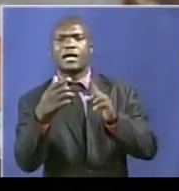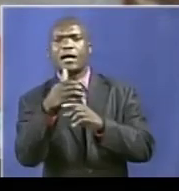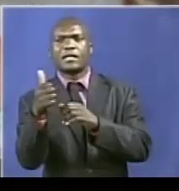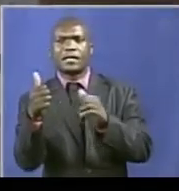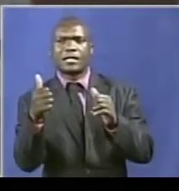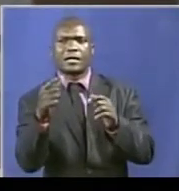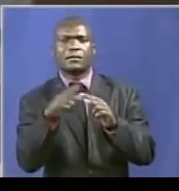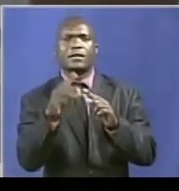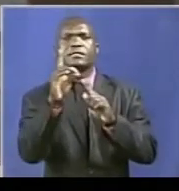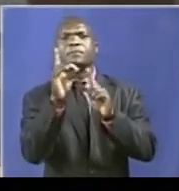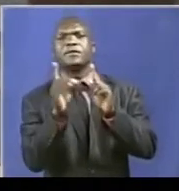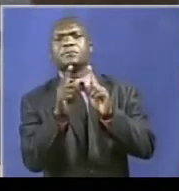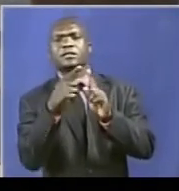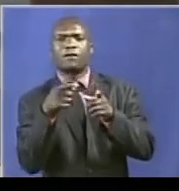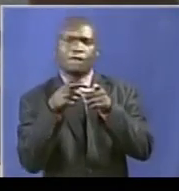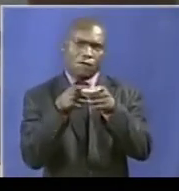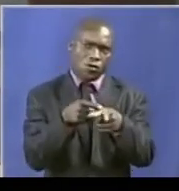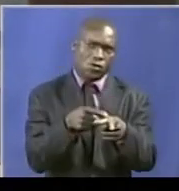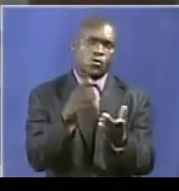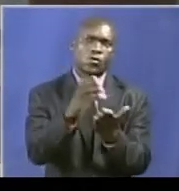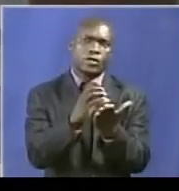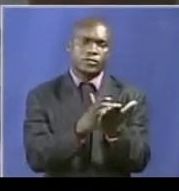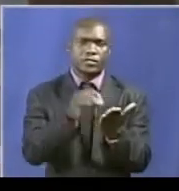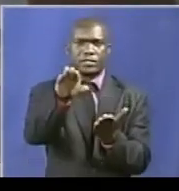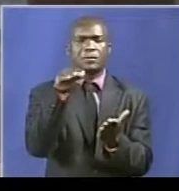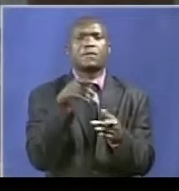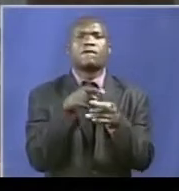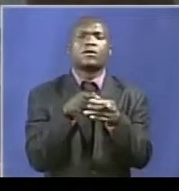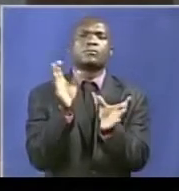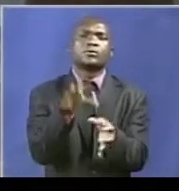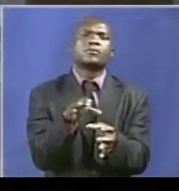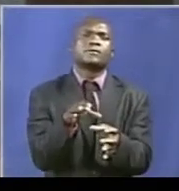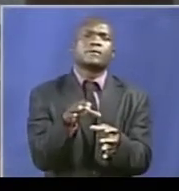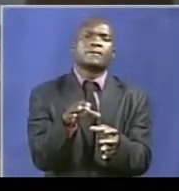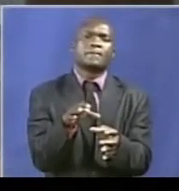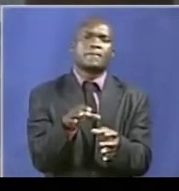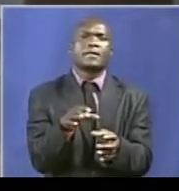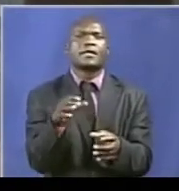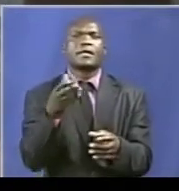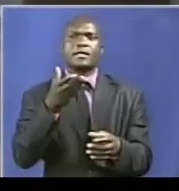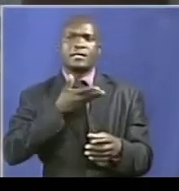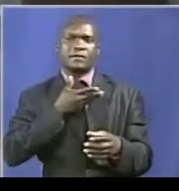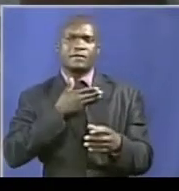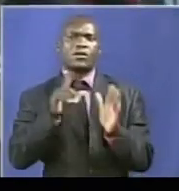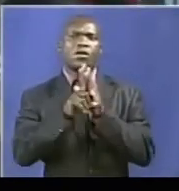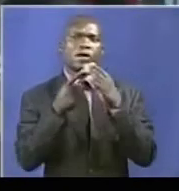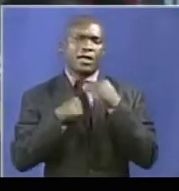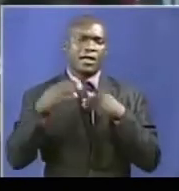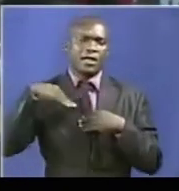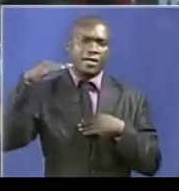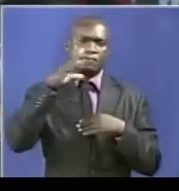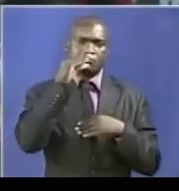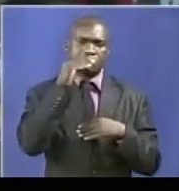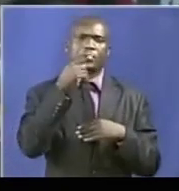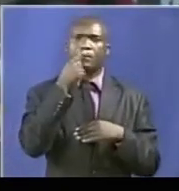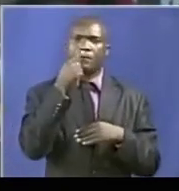deputy minister was in accordance with the provisions of the constitution of Zimbabwe. Advocate Terence Hussein says the president